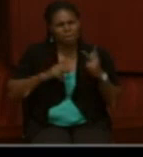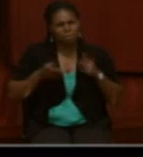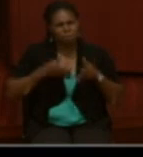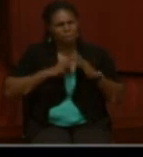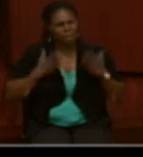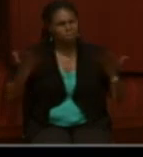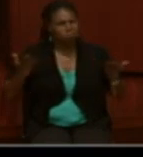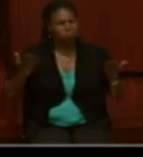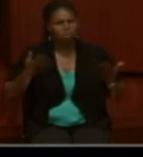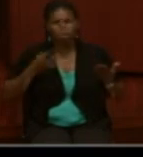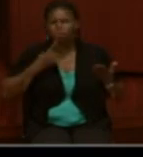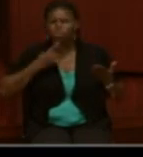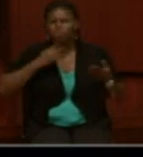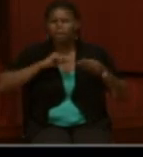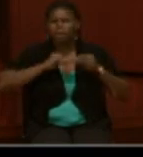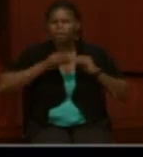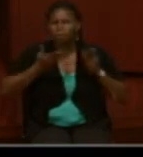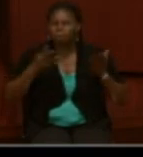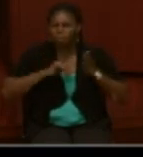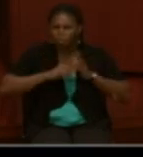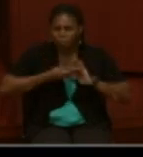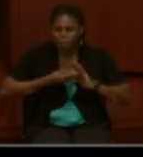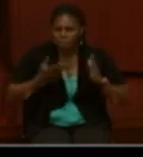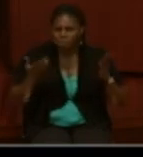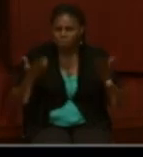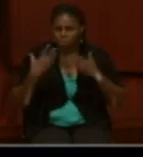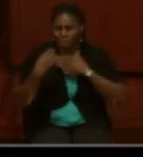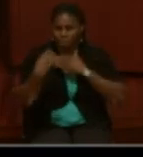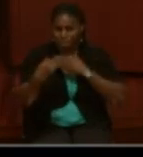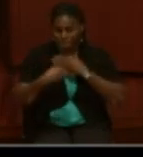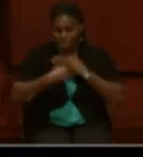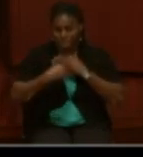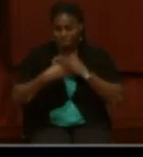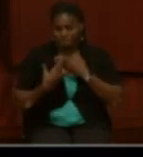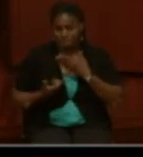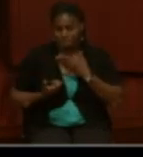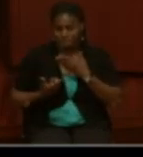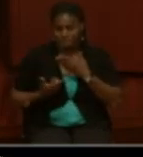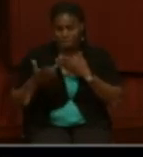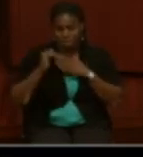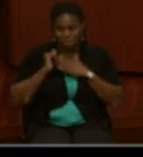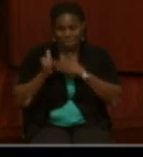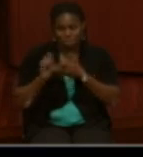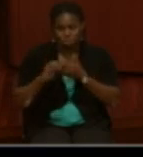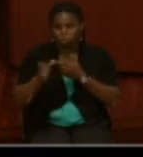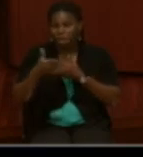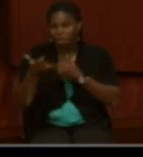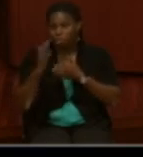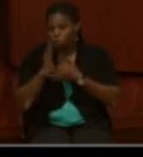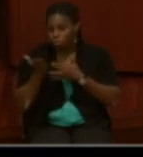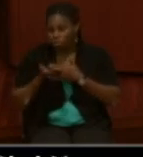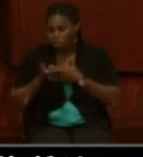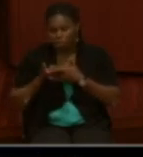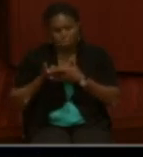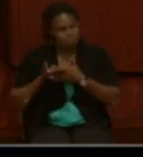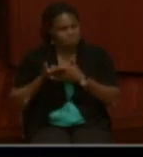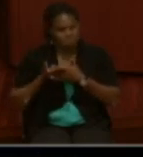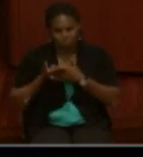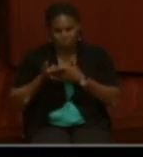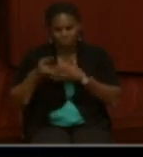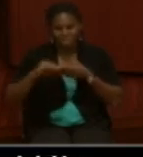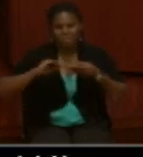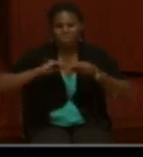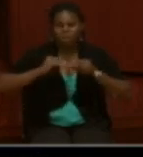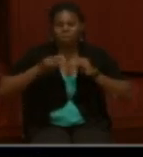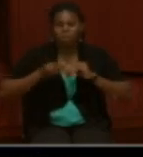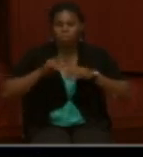red numbers stand for on the outside of the envelope, hoping that they would leave them to other files. When in fact, these are numbers